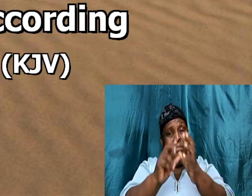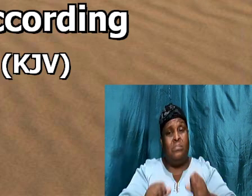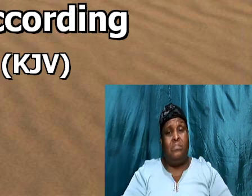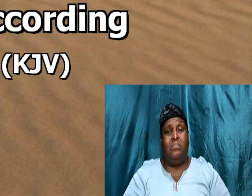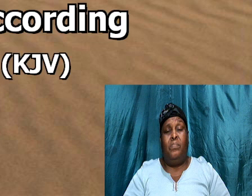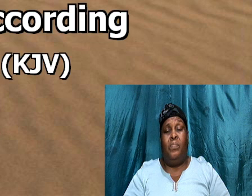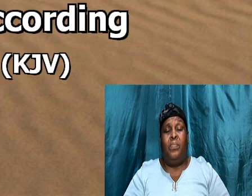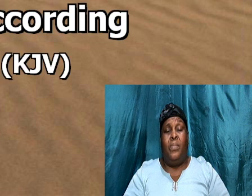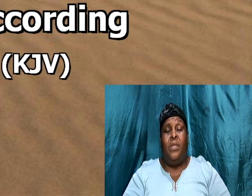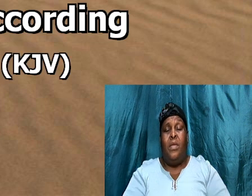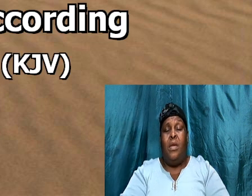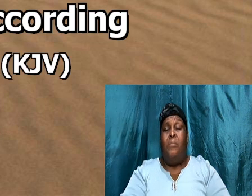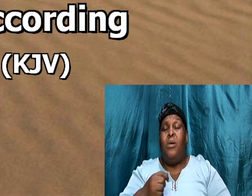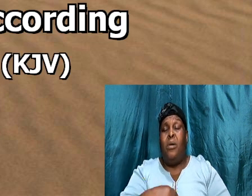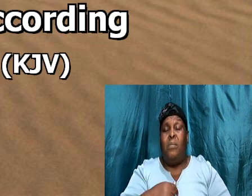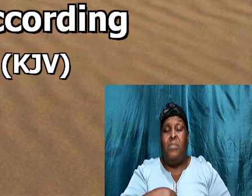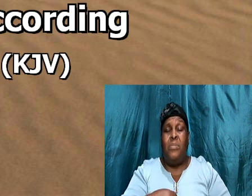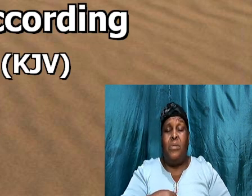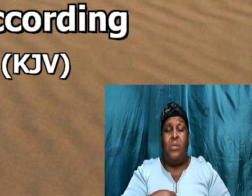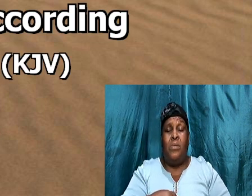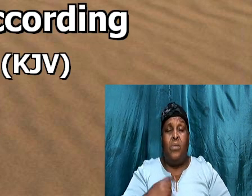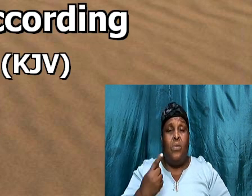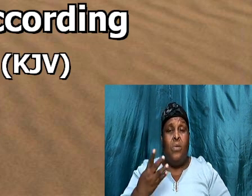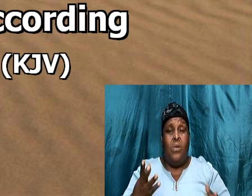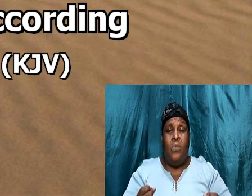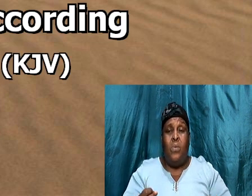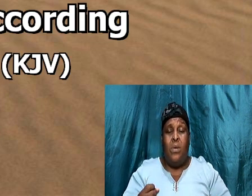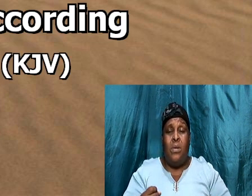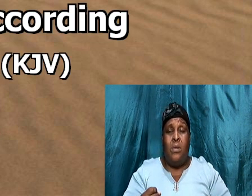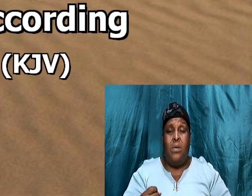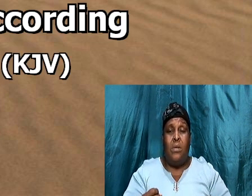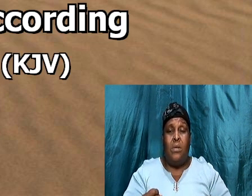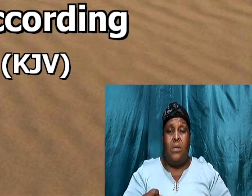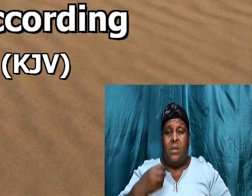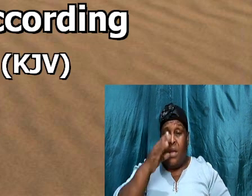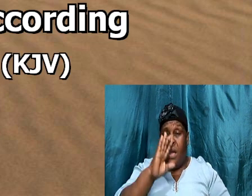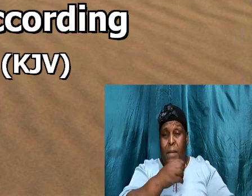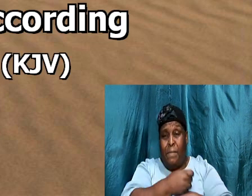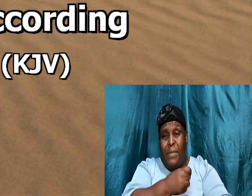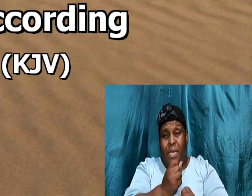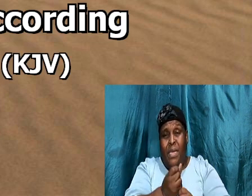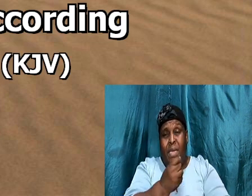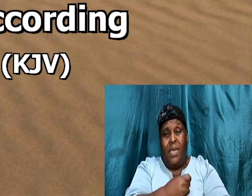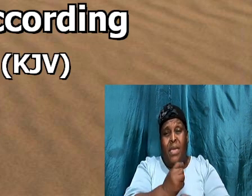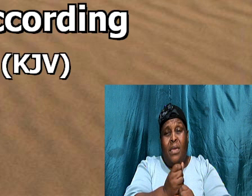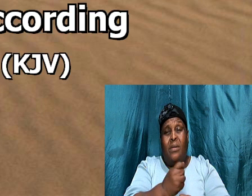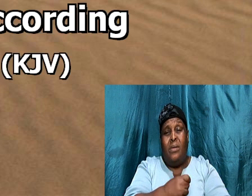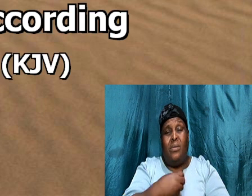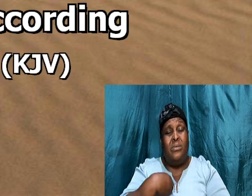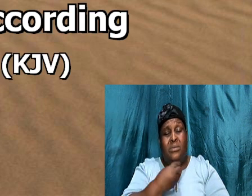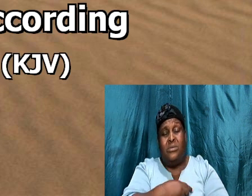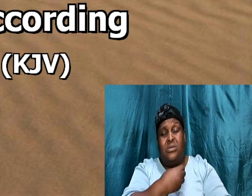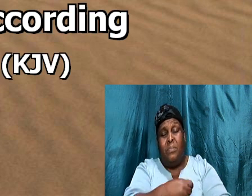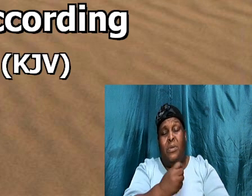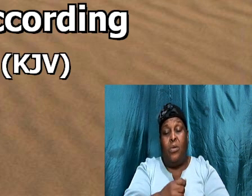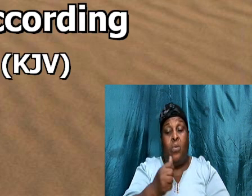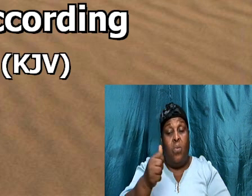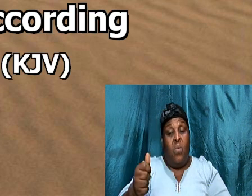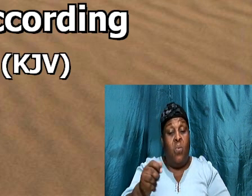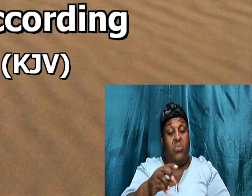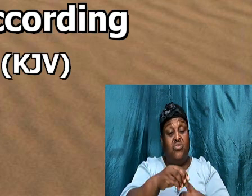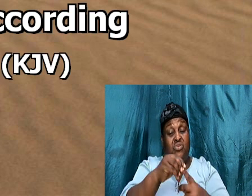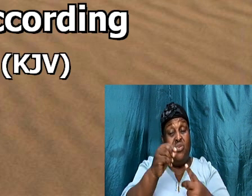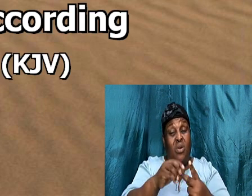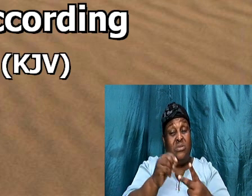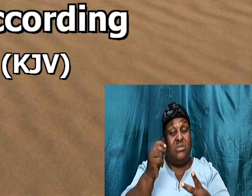but I just want to tell us, that God, allows us, to make our own choice, and that is the only